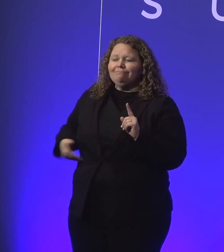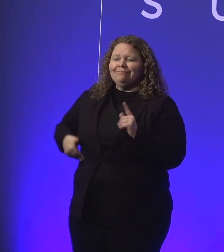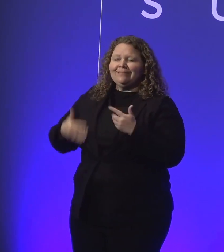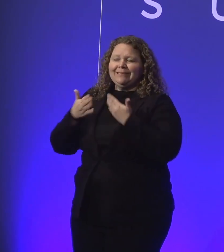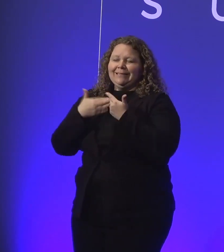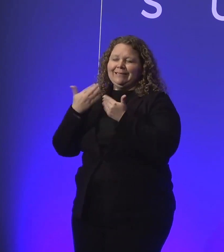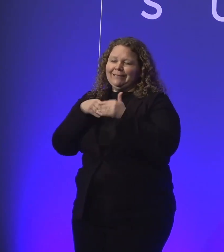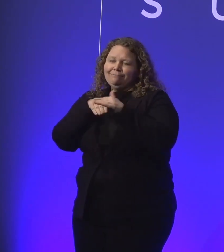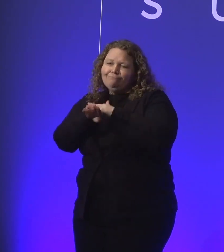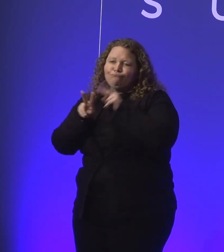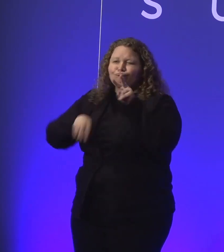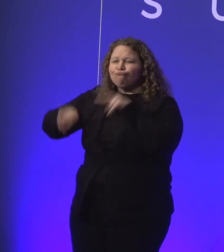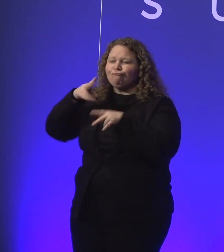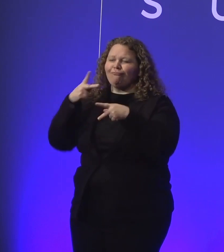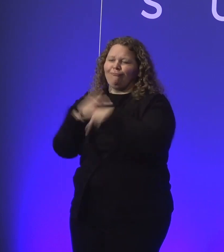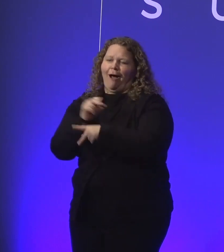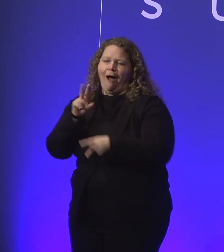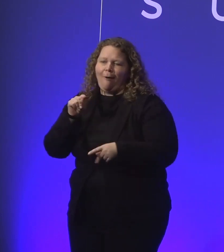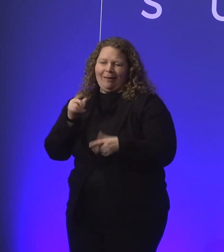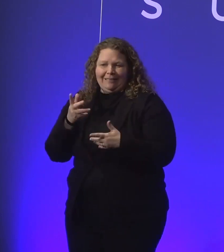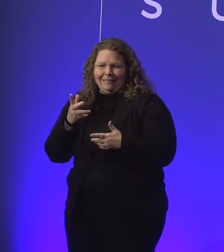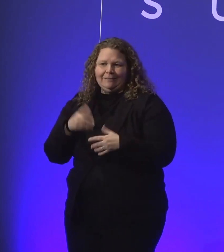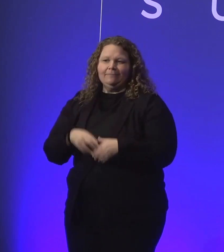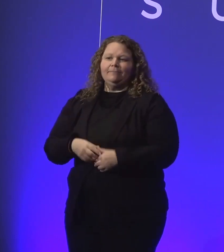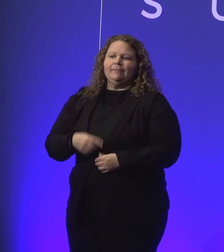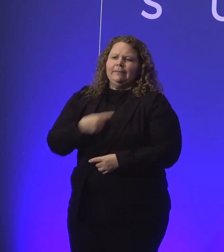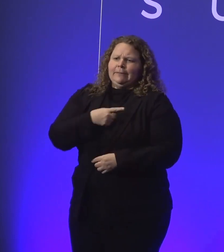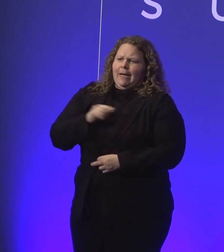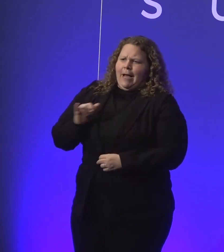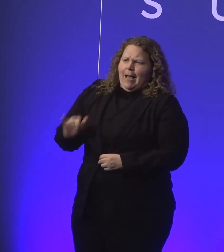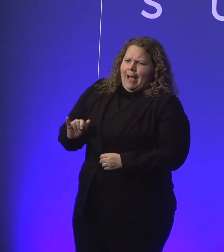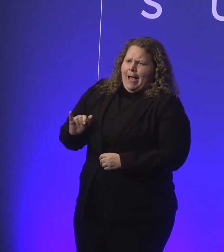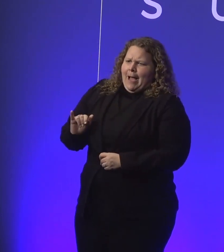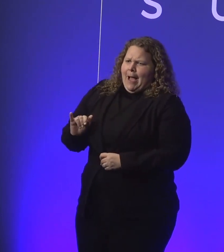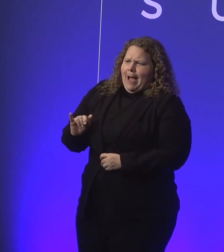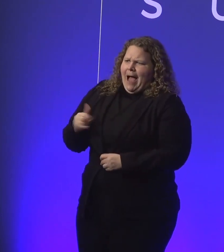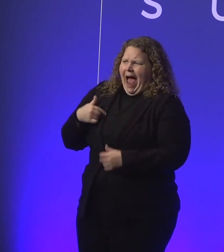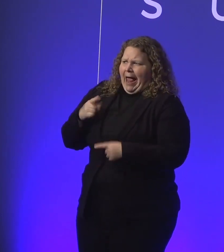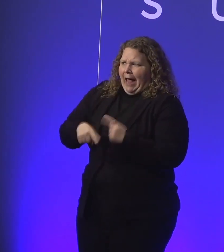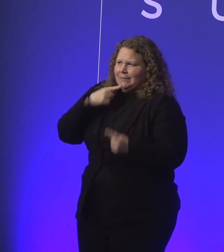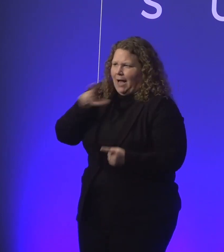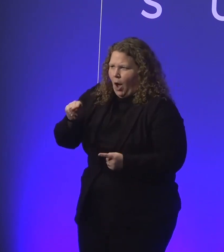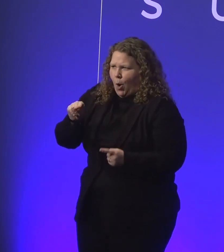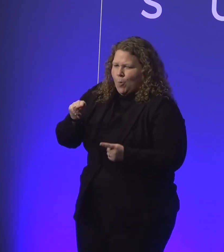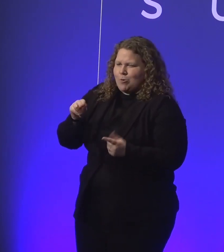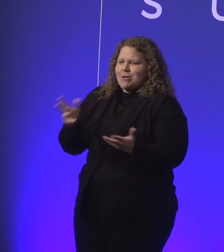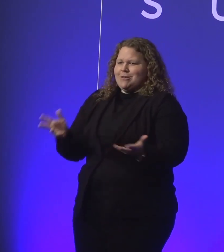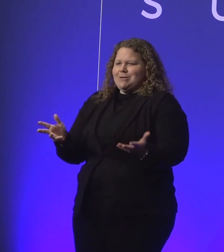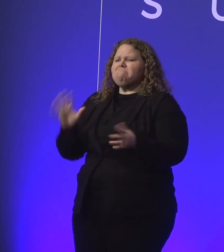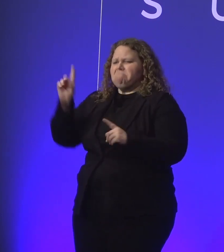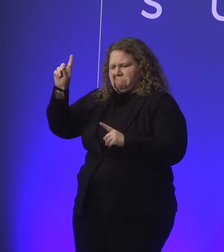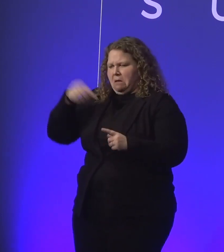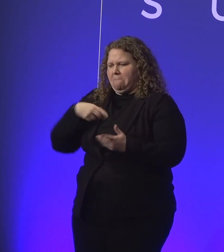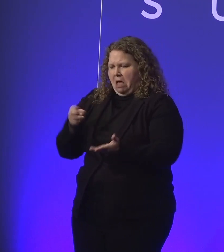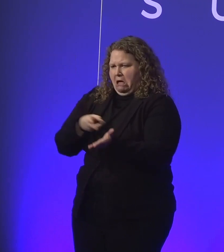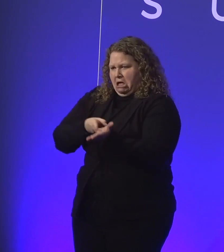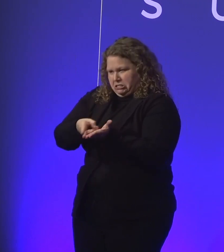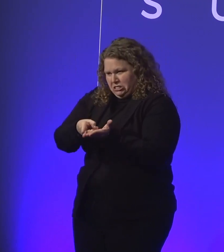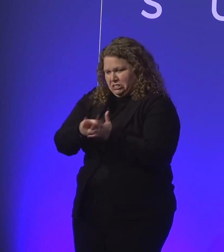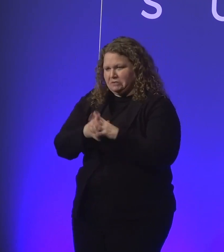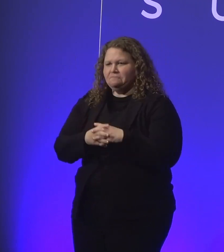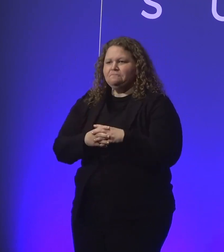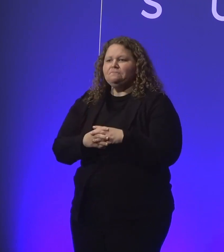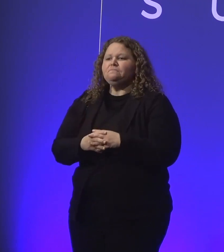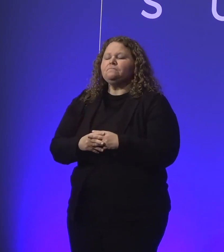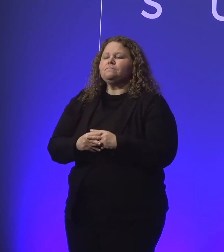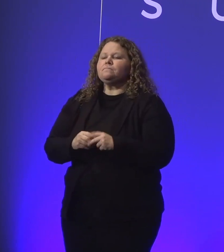It's difficult for me to say no to that, Andy, I'd say. Yeah, you know, let me be totally frank with you. We've always got to compare